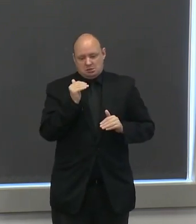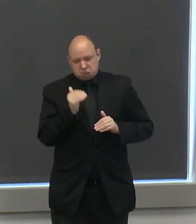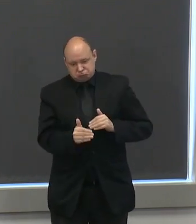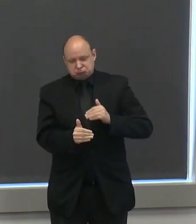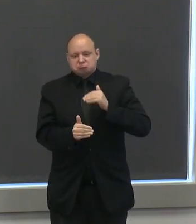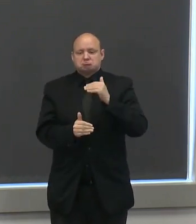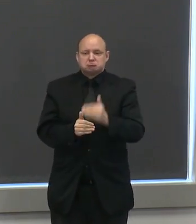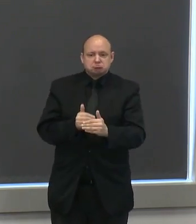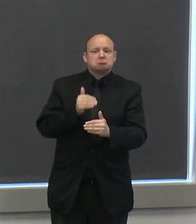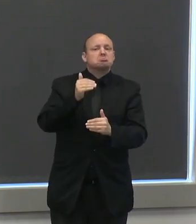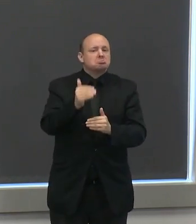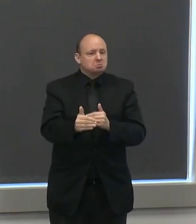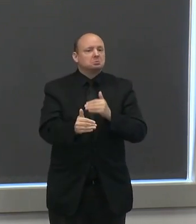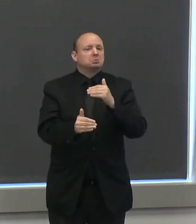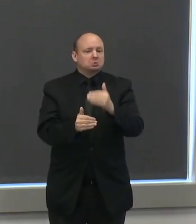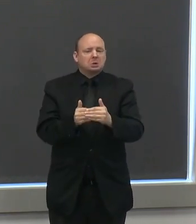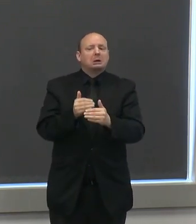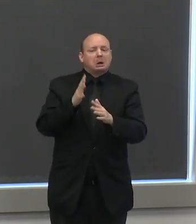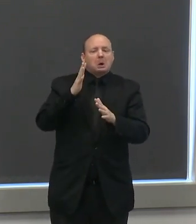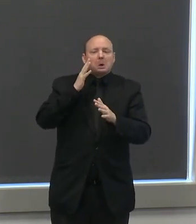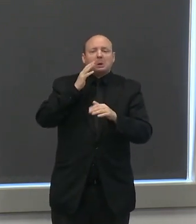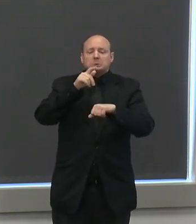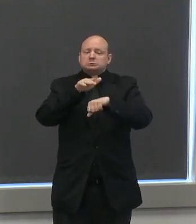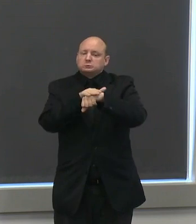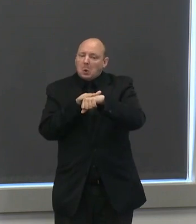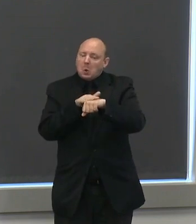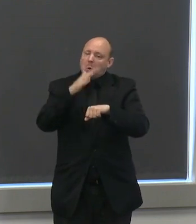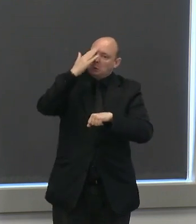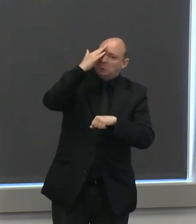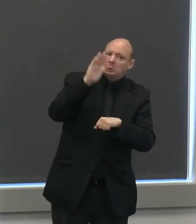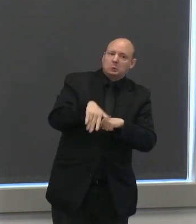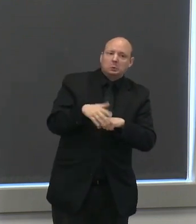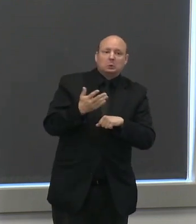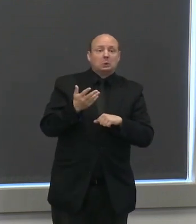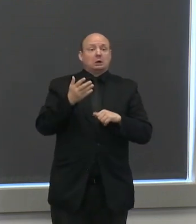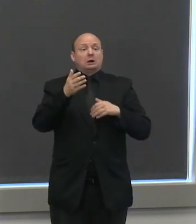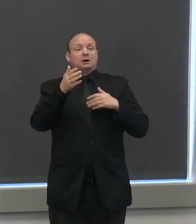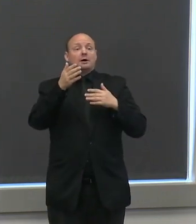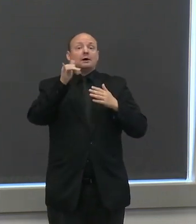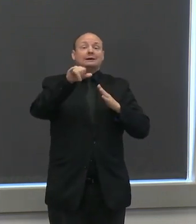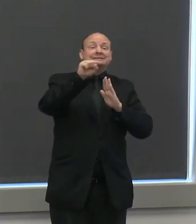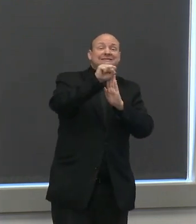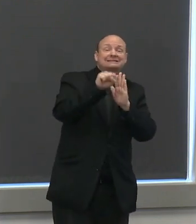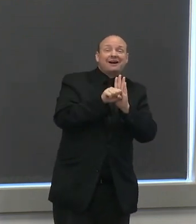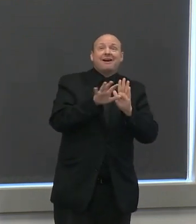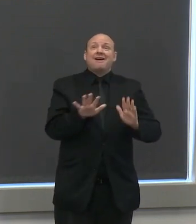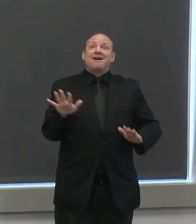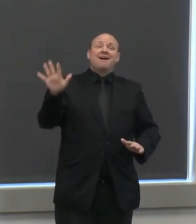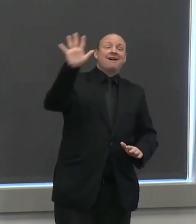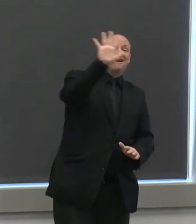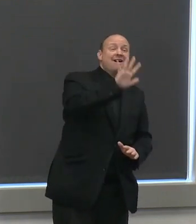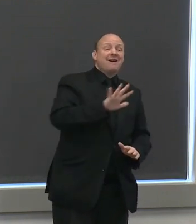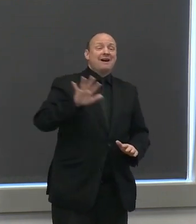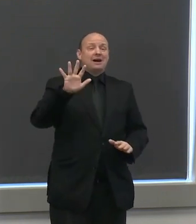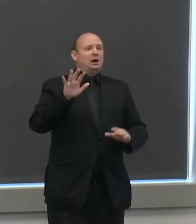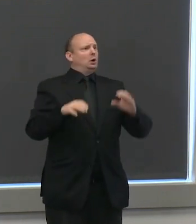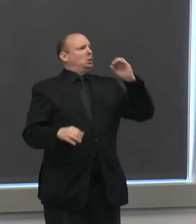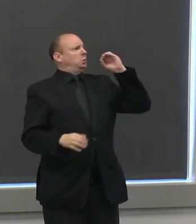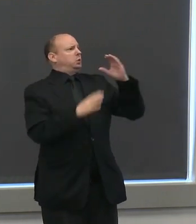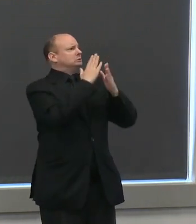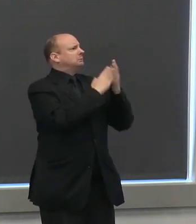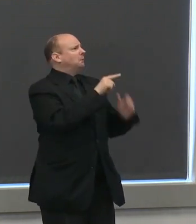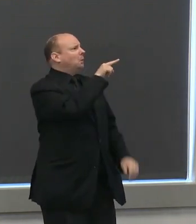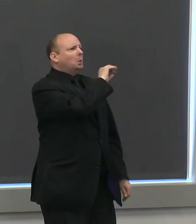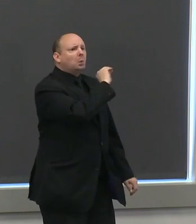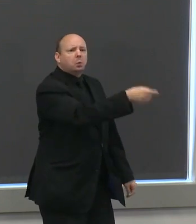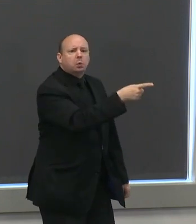like however in certain parts of the state we see almost zero cases and few